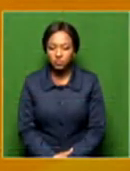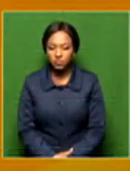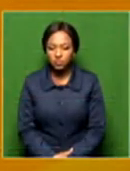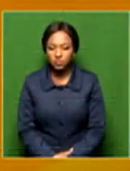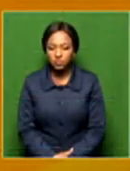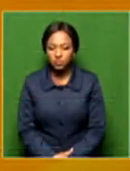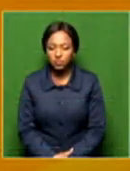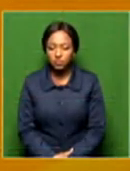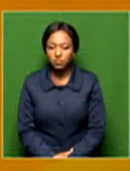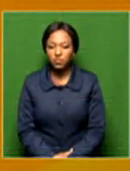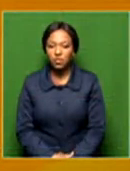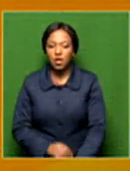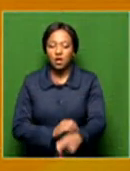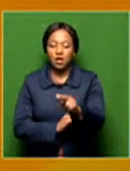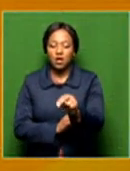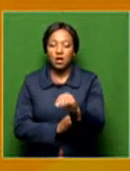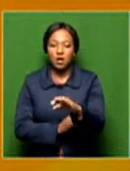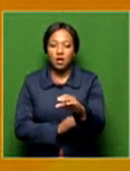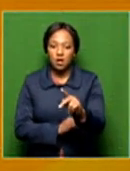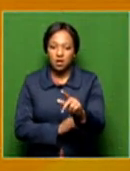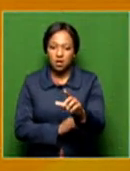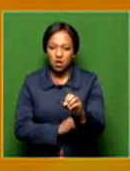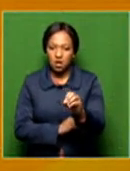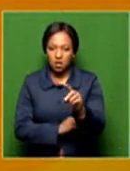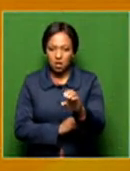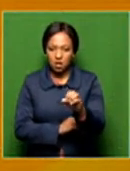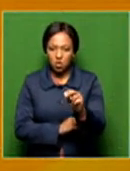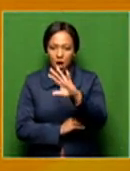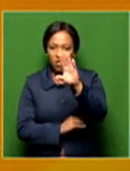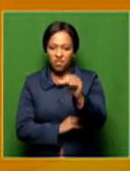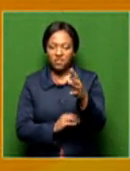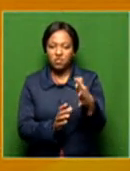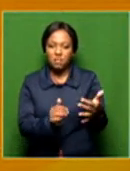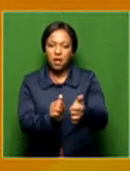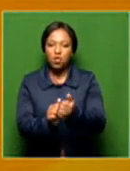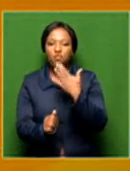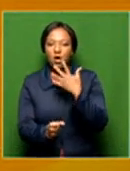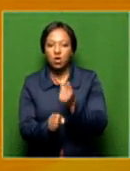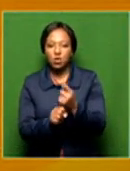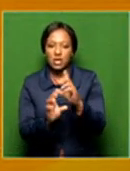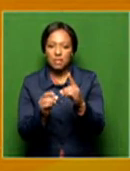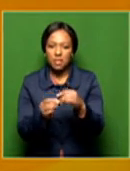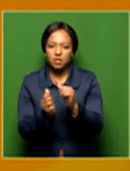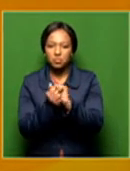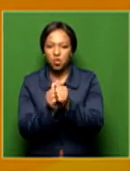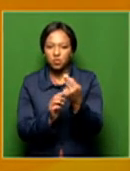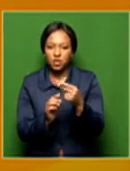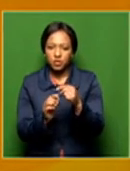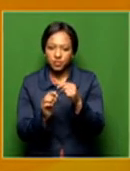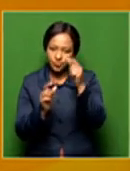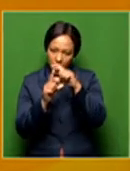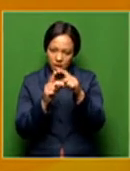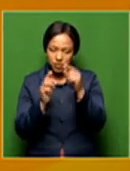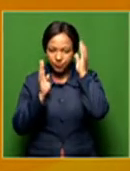Sports, Arts, Culture and Recreation